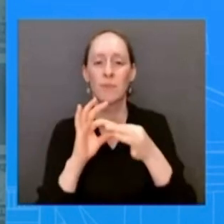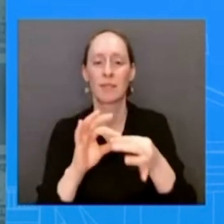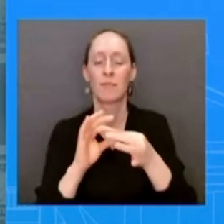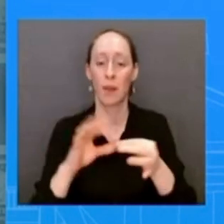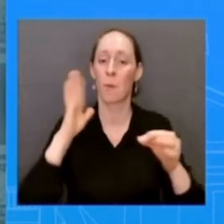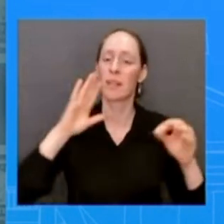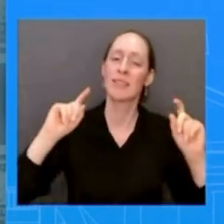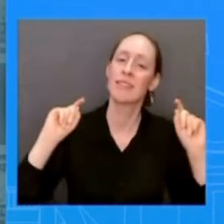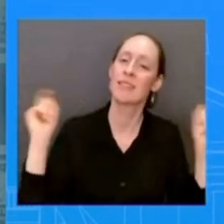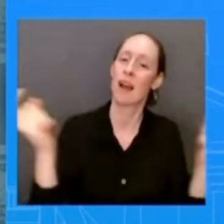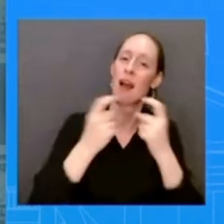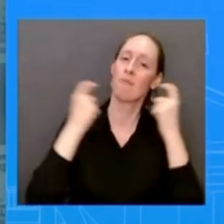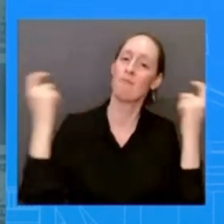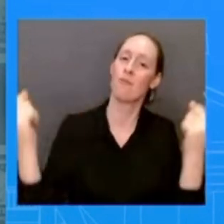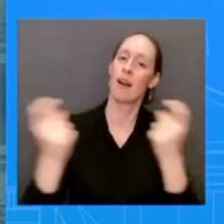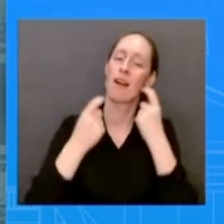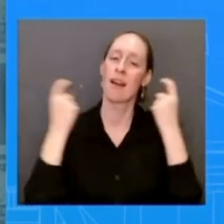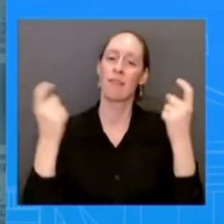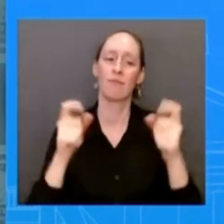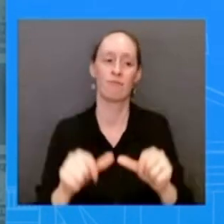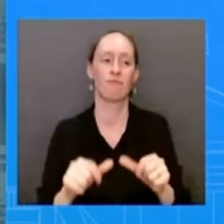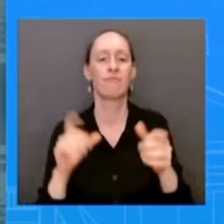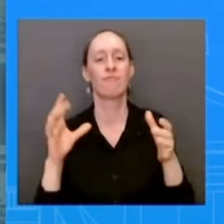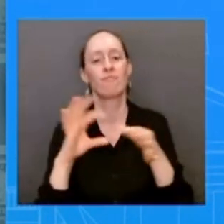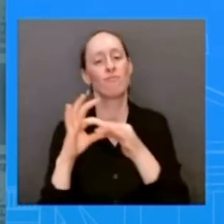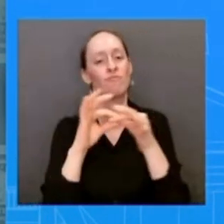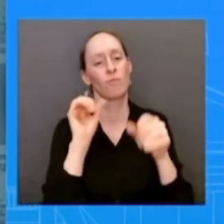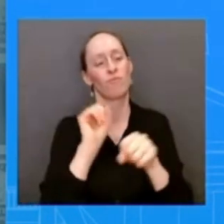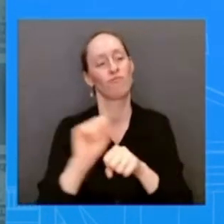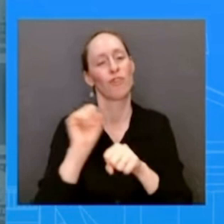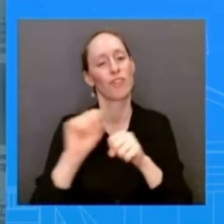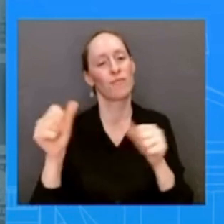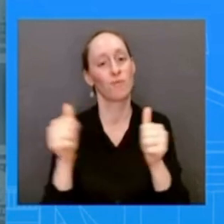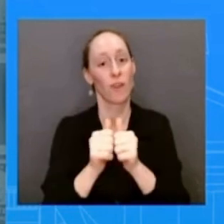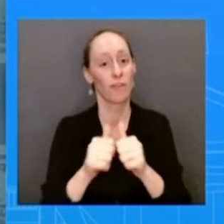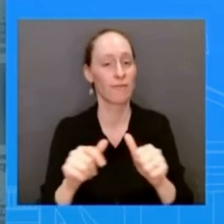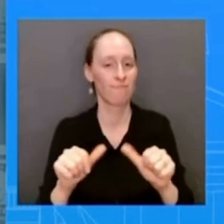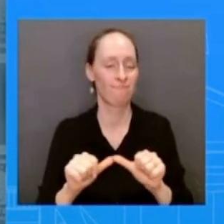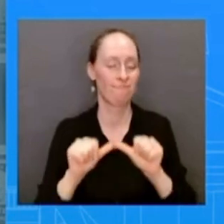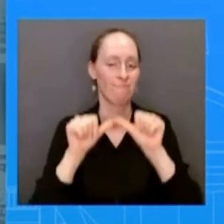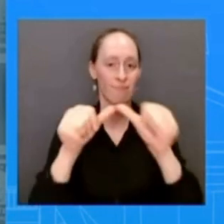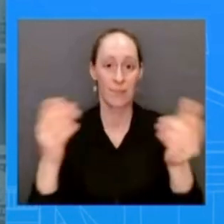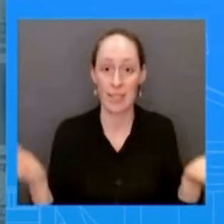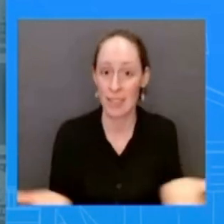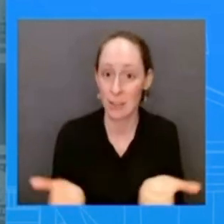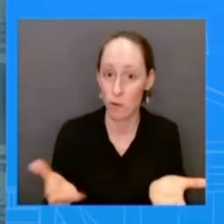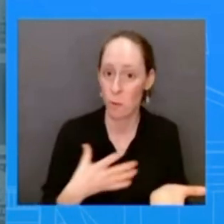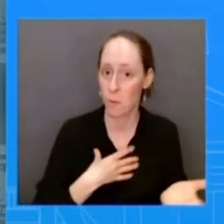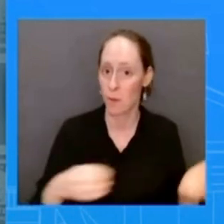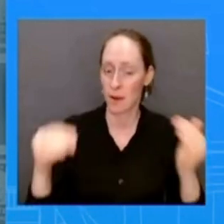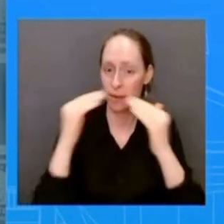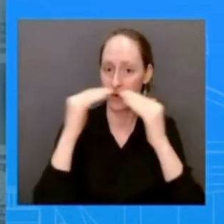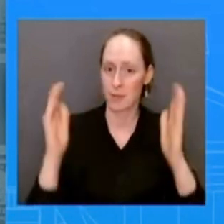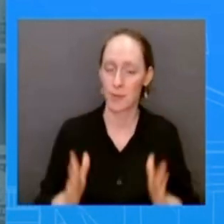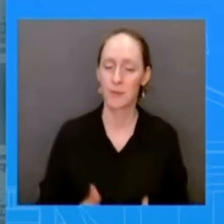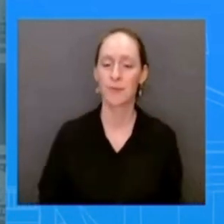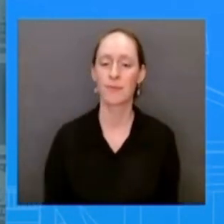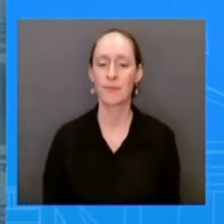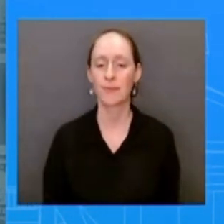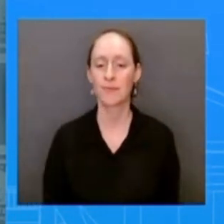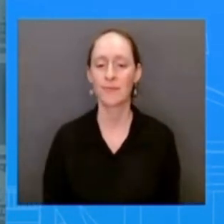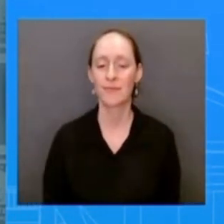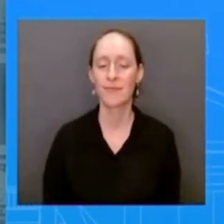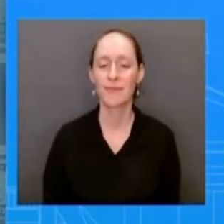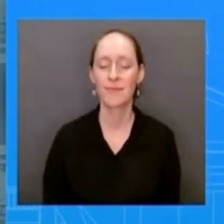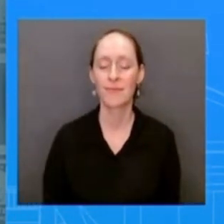i also wanted to say a few words on the continued attacks that we are seeing from republican officials on women's health care like we have